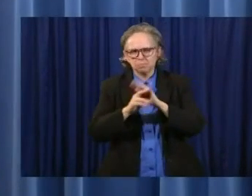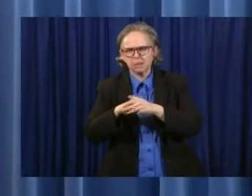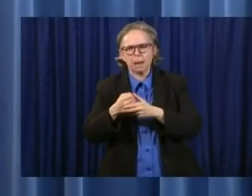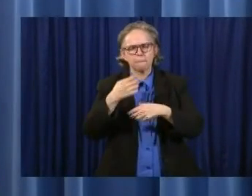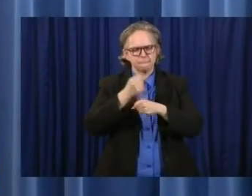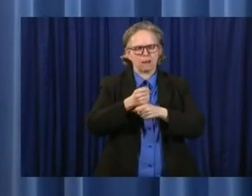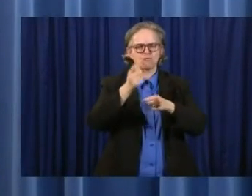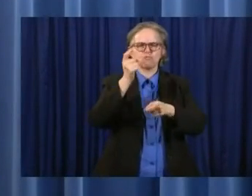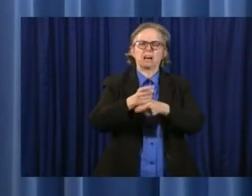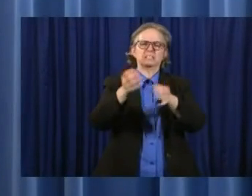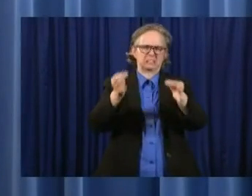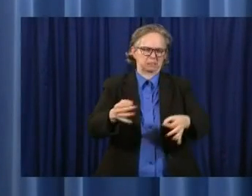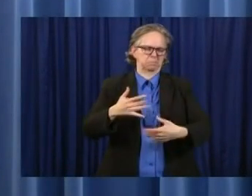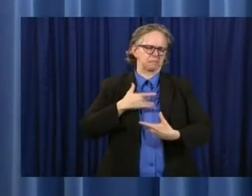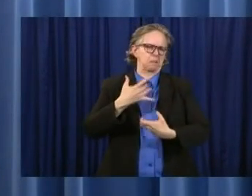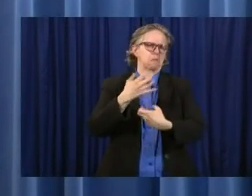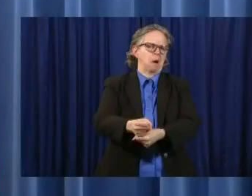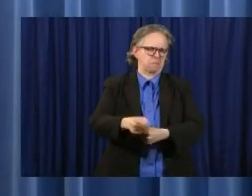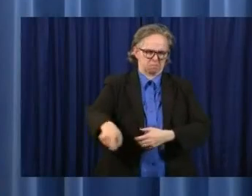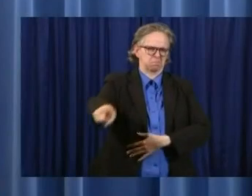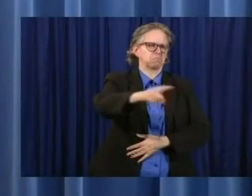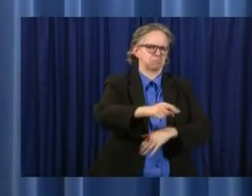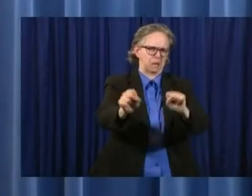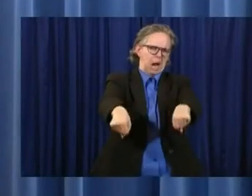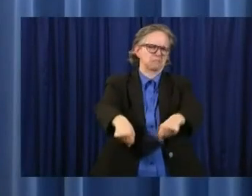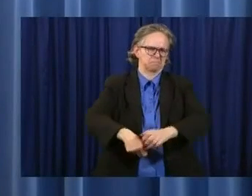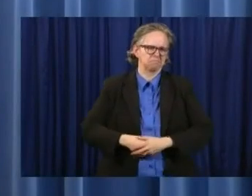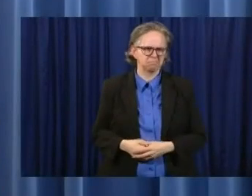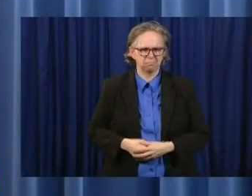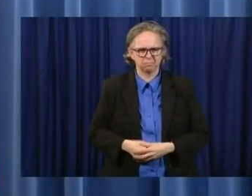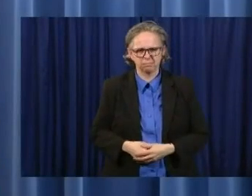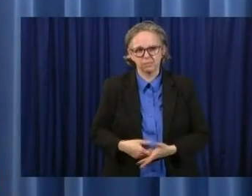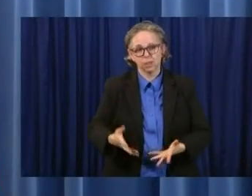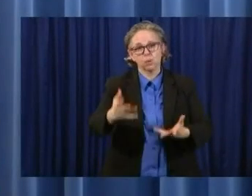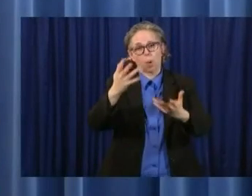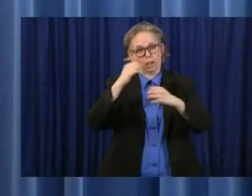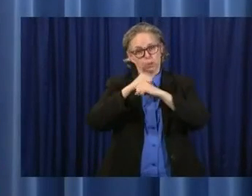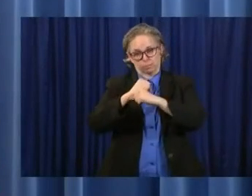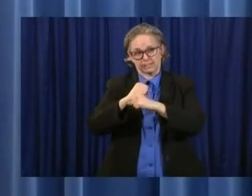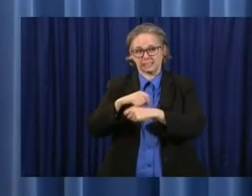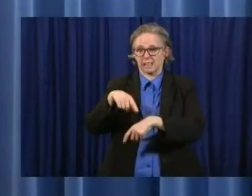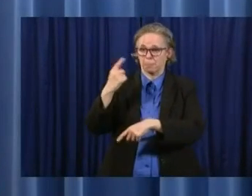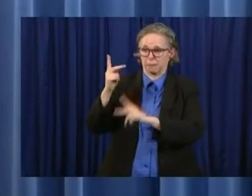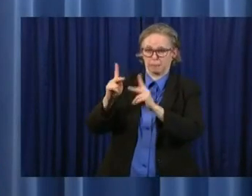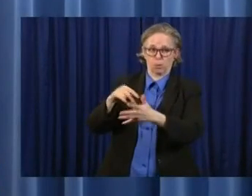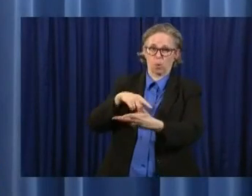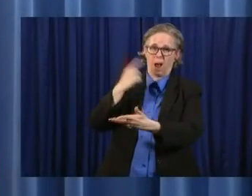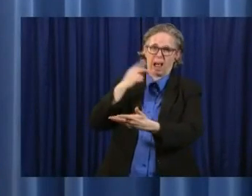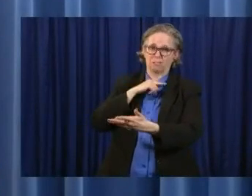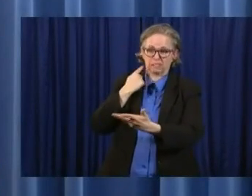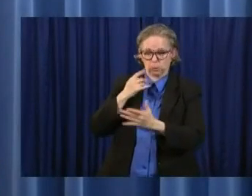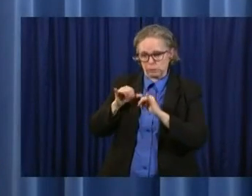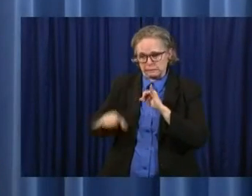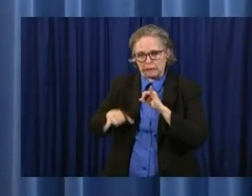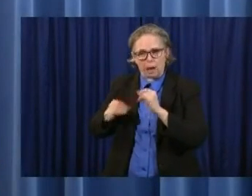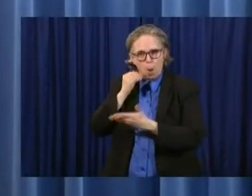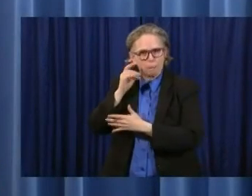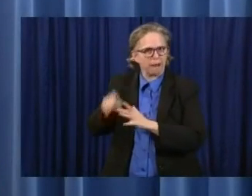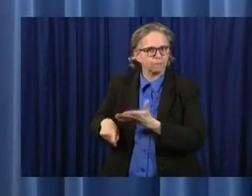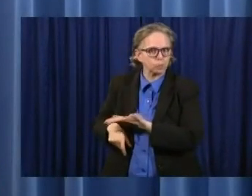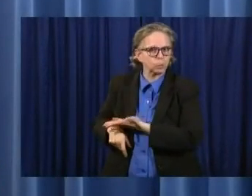people who, you know, are particularly at risk will stay home, their own decision to do that,